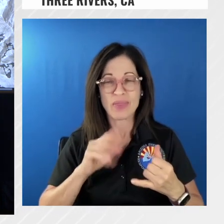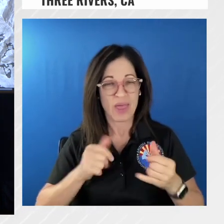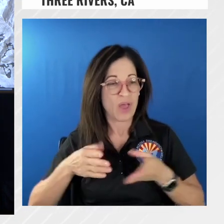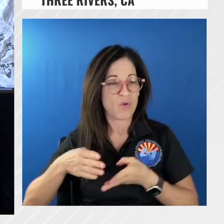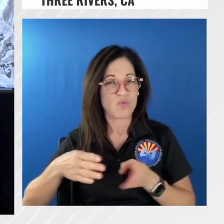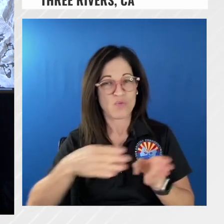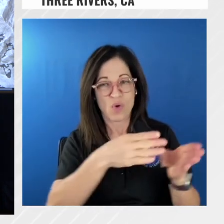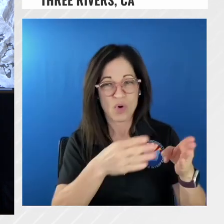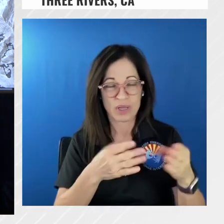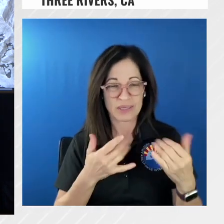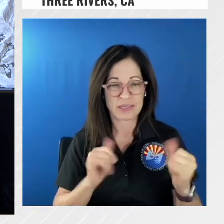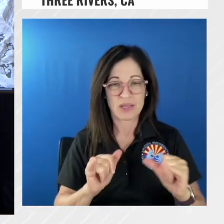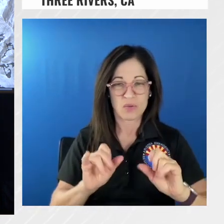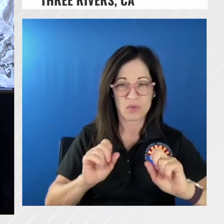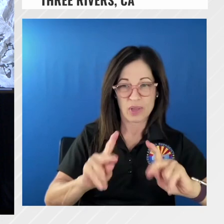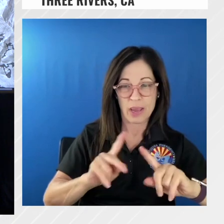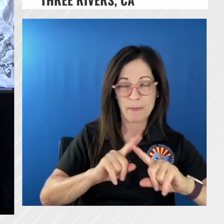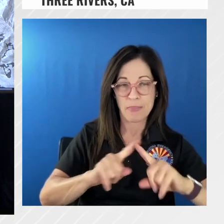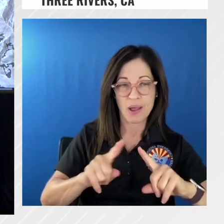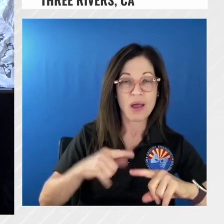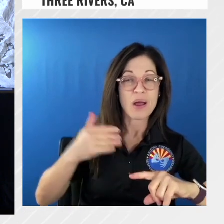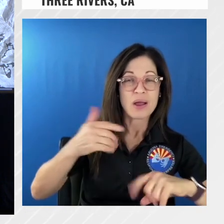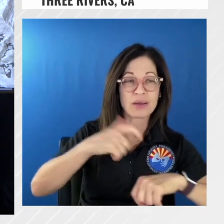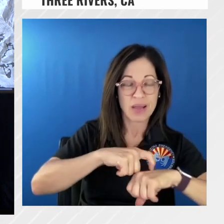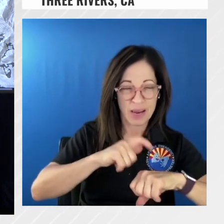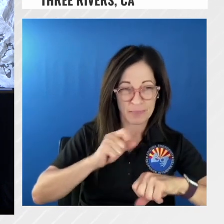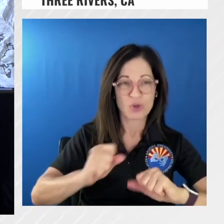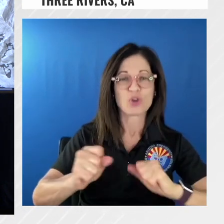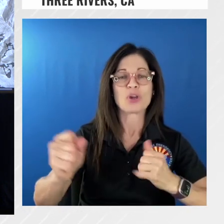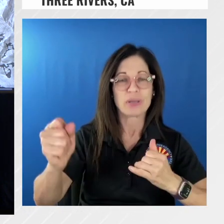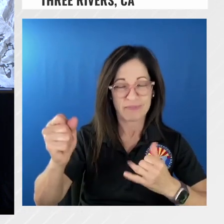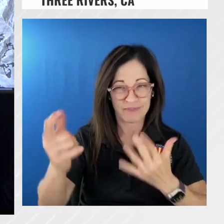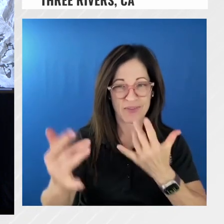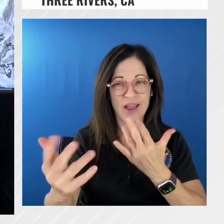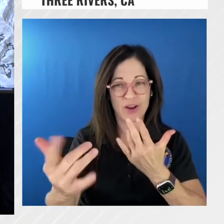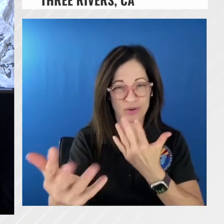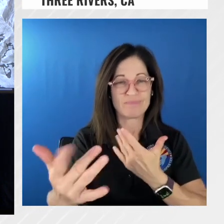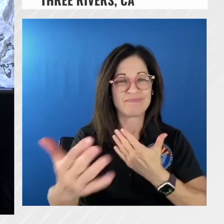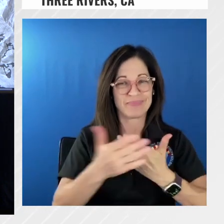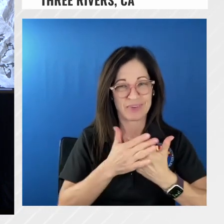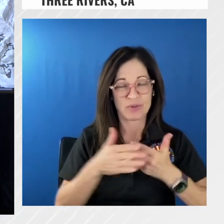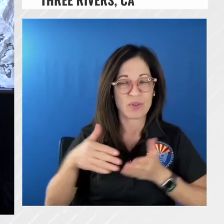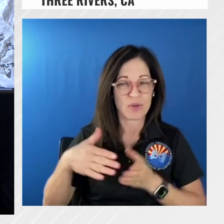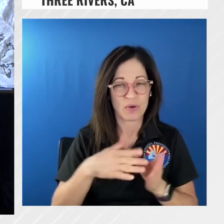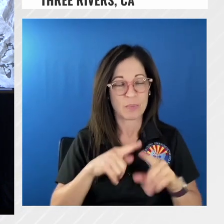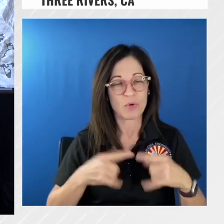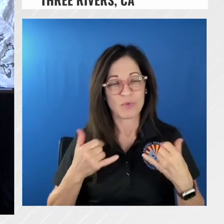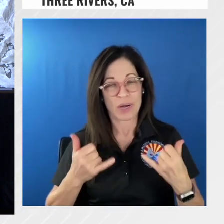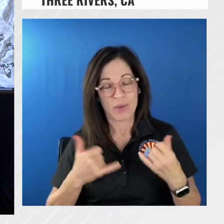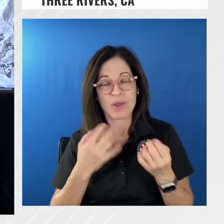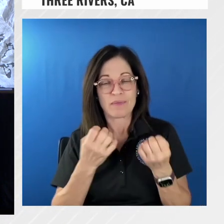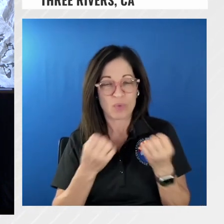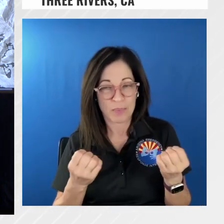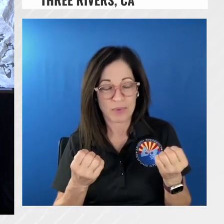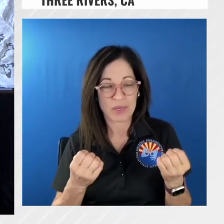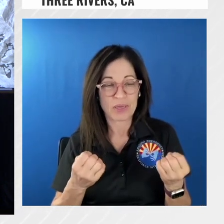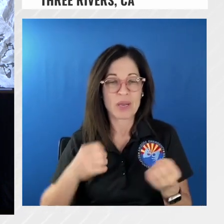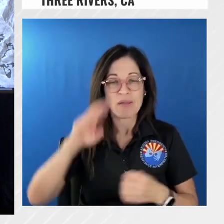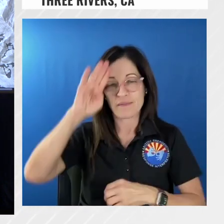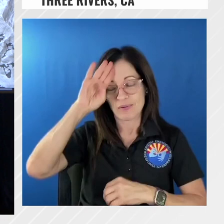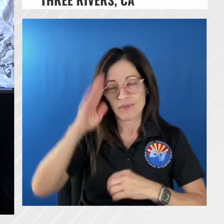towards that area but over time it could change but uh so operationally we've got equipment crews and dozers down here in the bottom